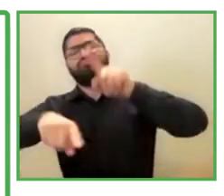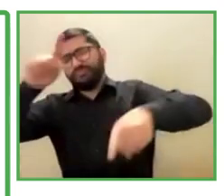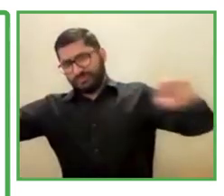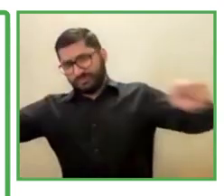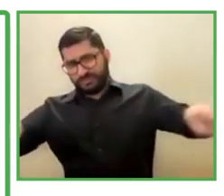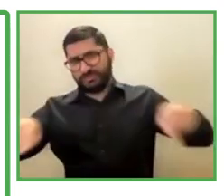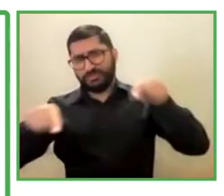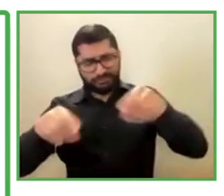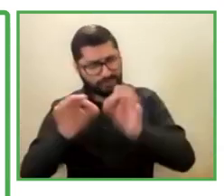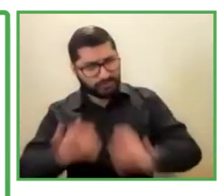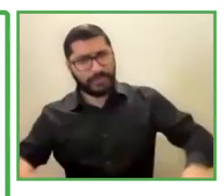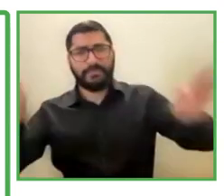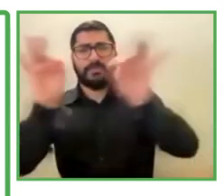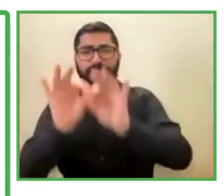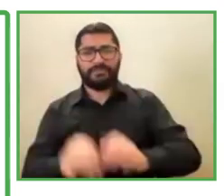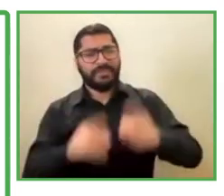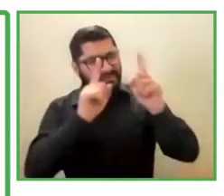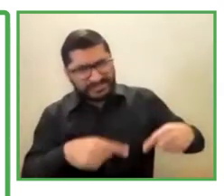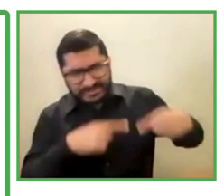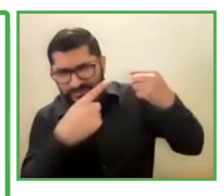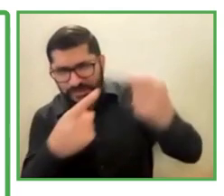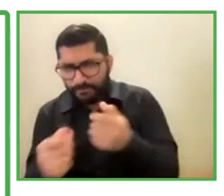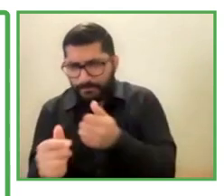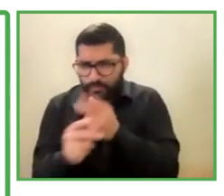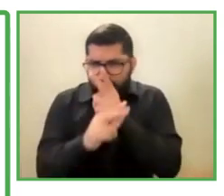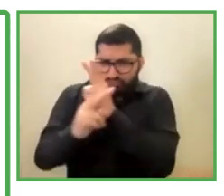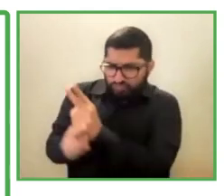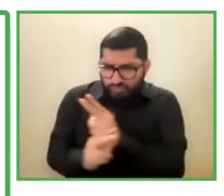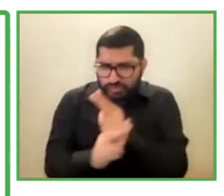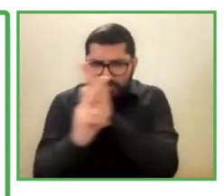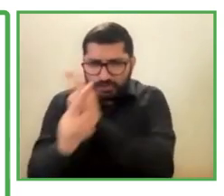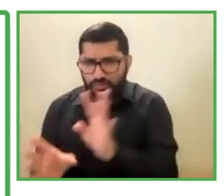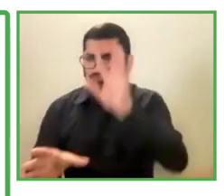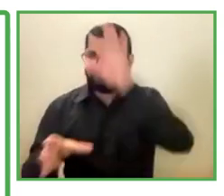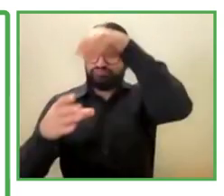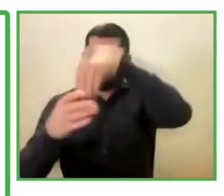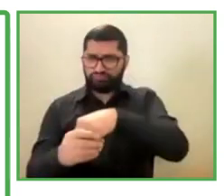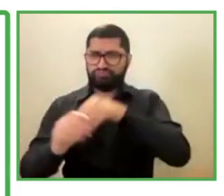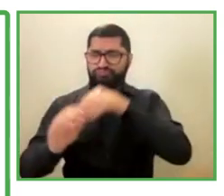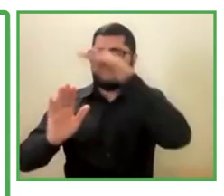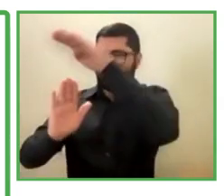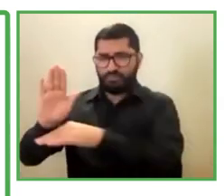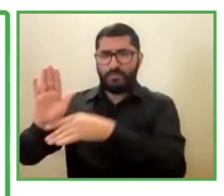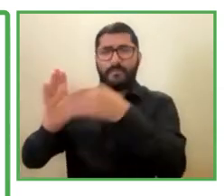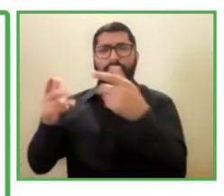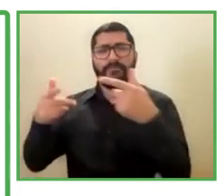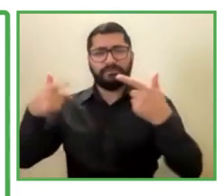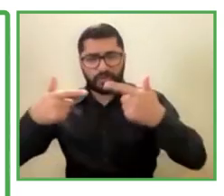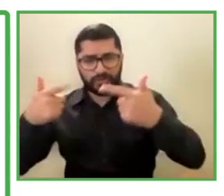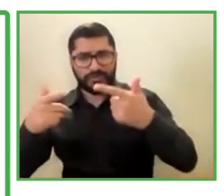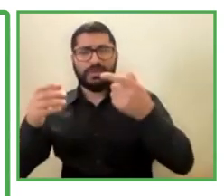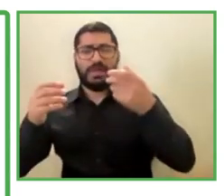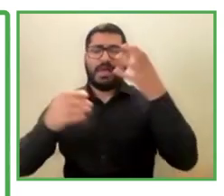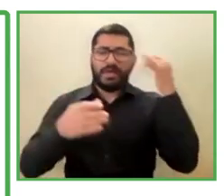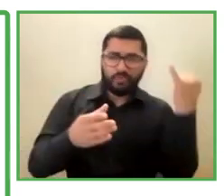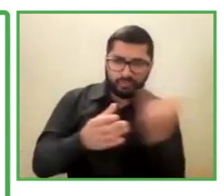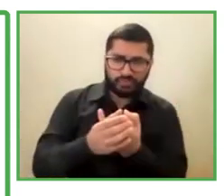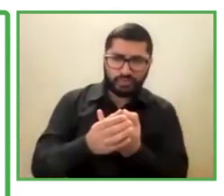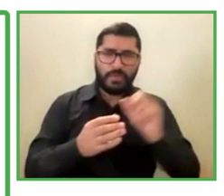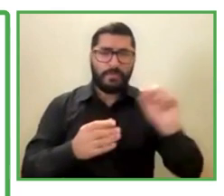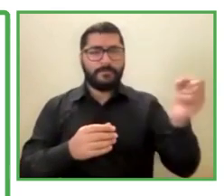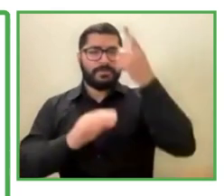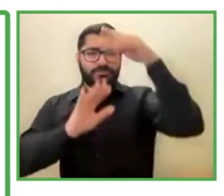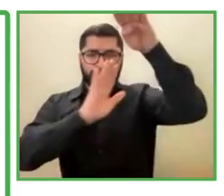centered on people. And within our diversity and inclusion project we have inspiring